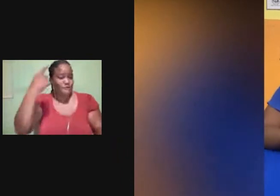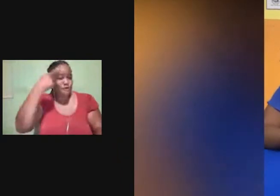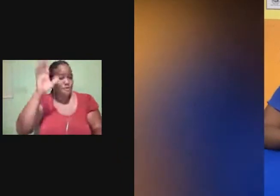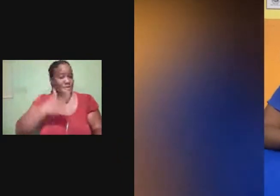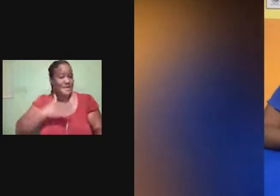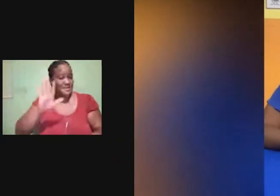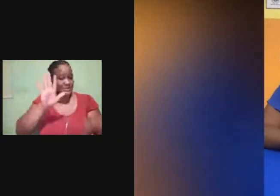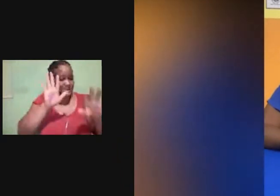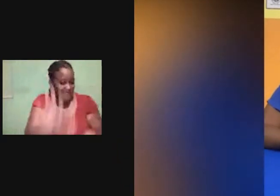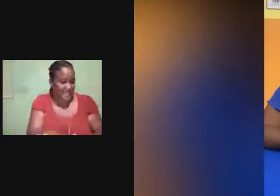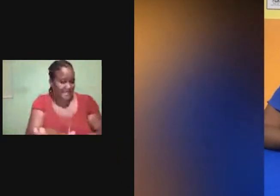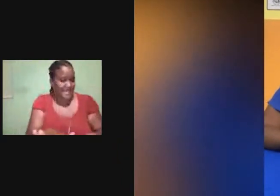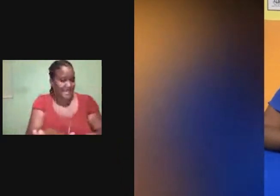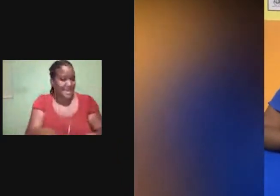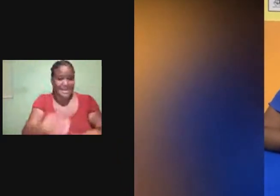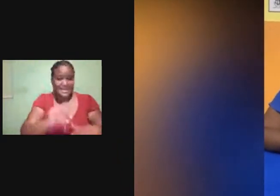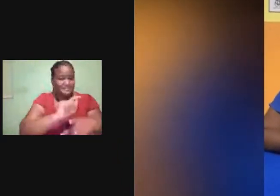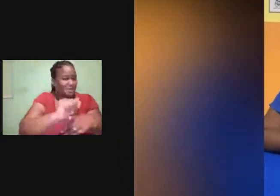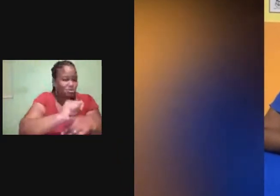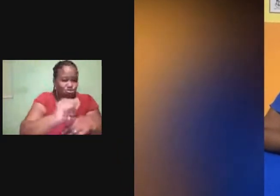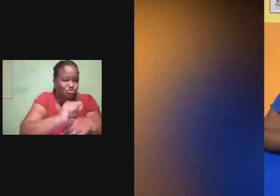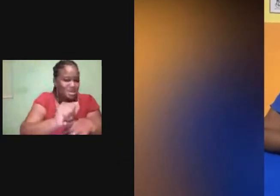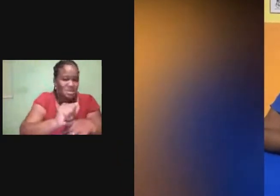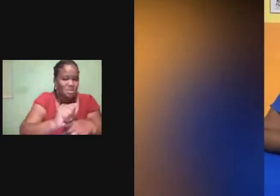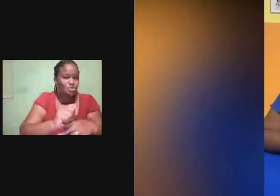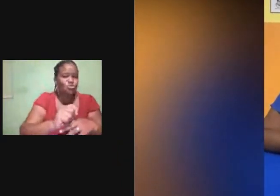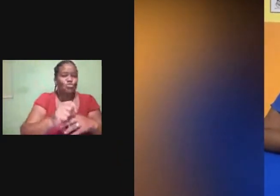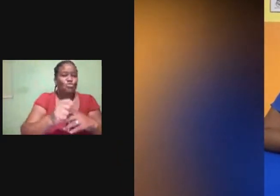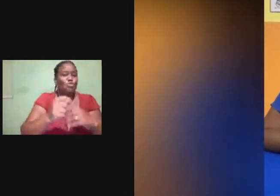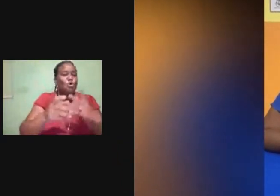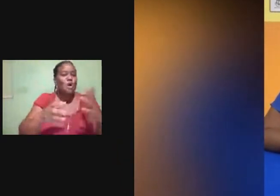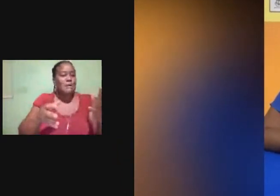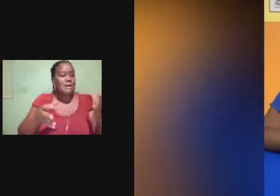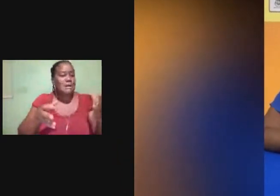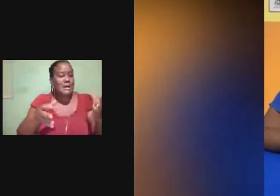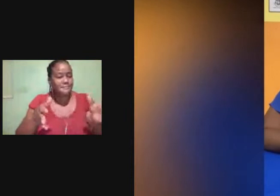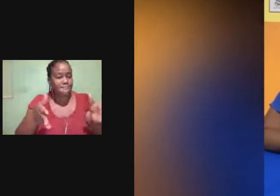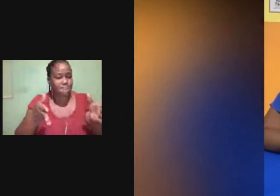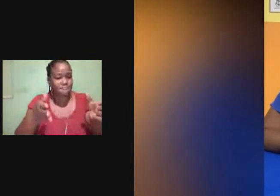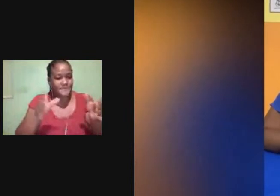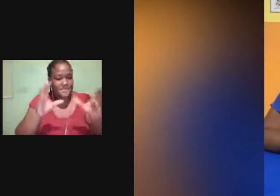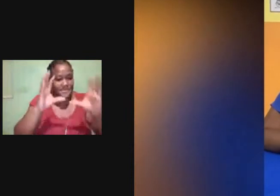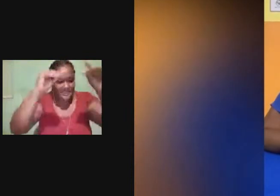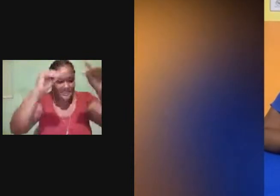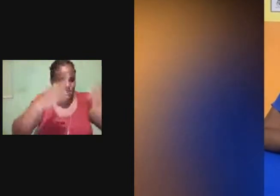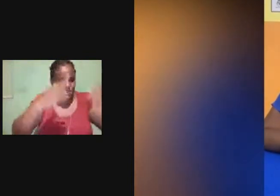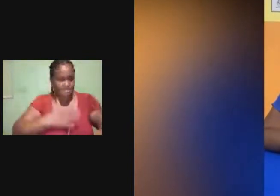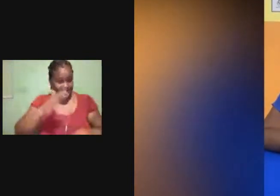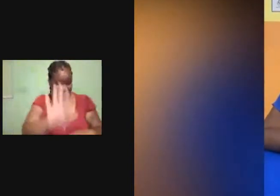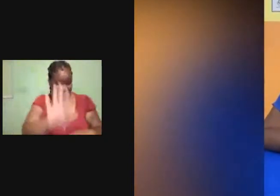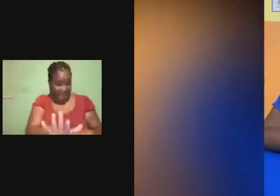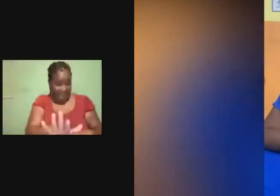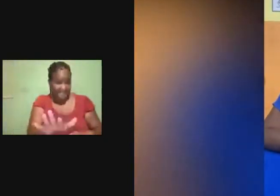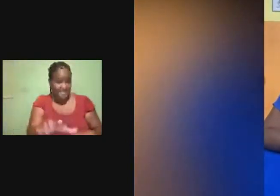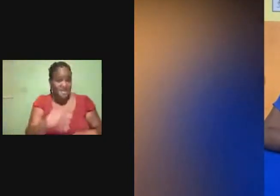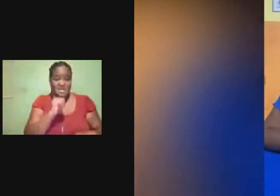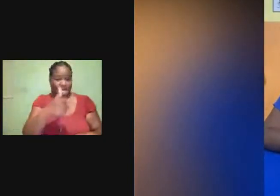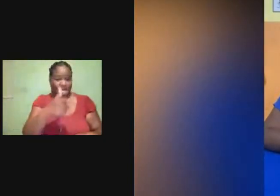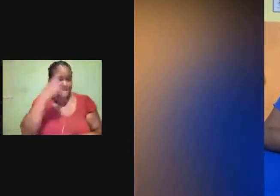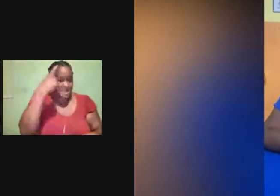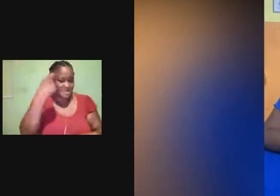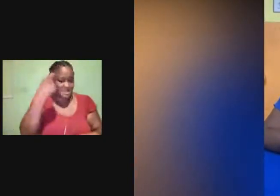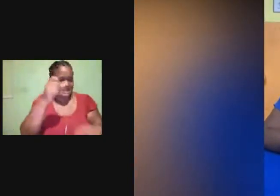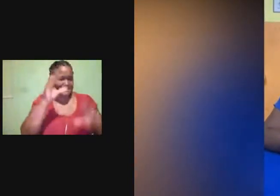teach him. But as time progresses, God has been helping me to do little things